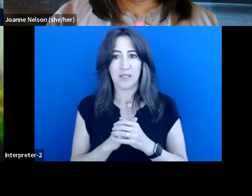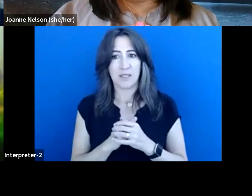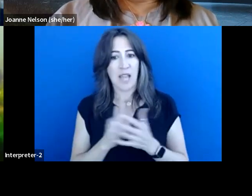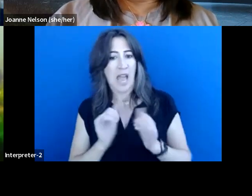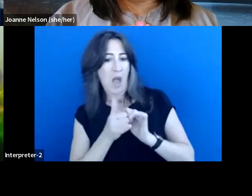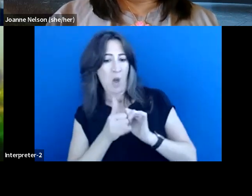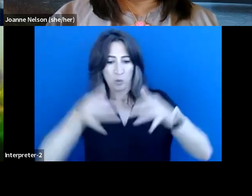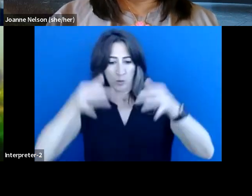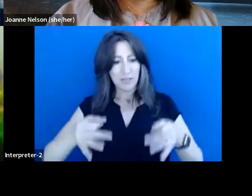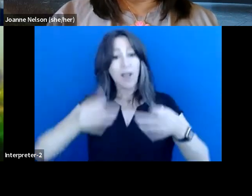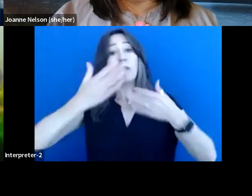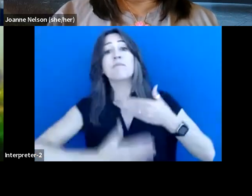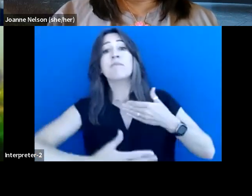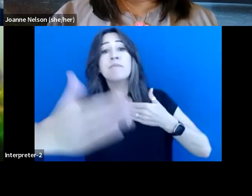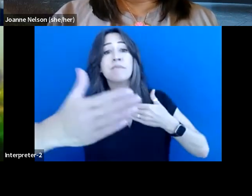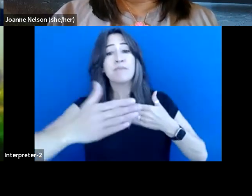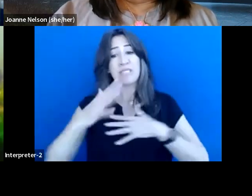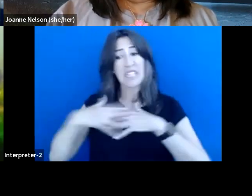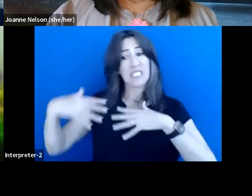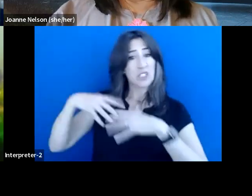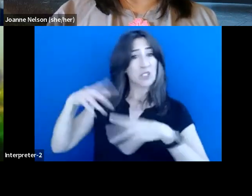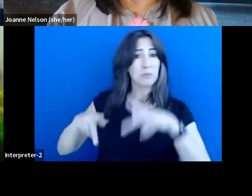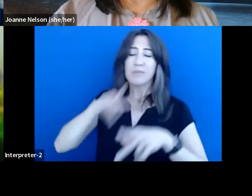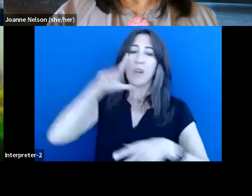a way forward for us as Indigenous people.